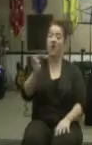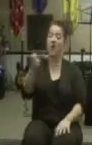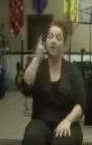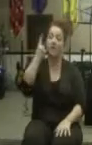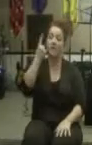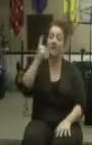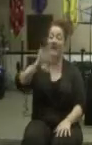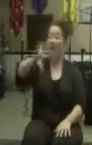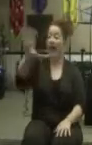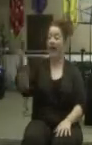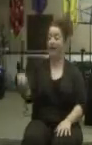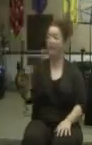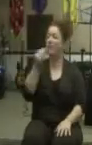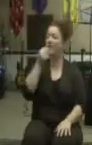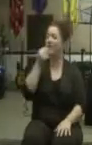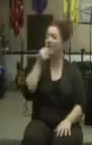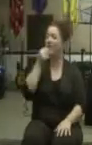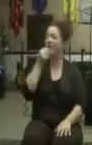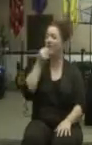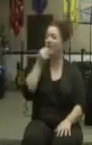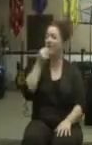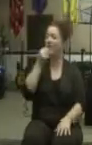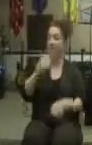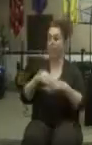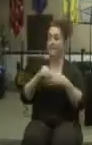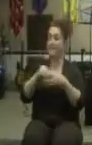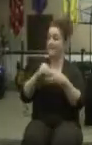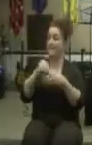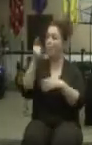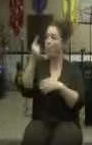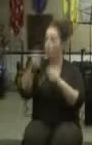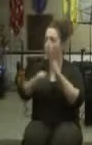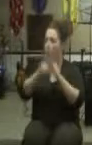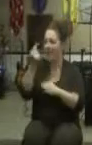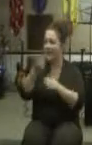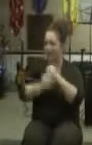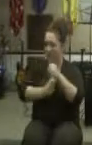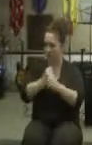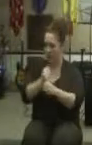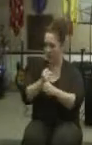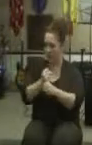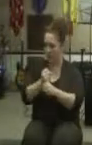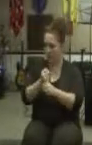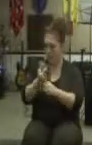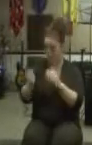While we don't understand that in Africa, they will eat meat once a year.